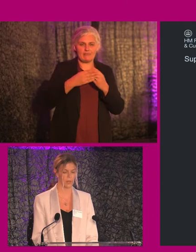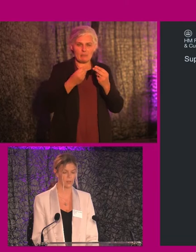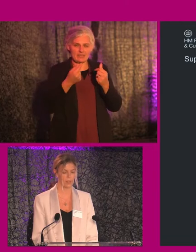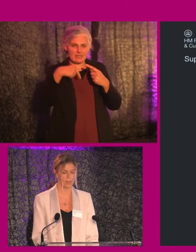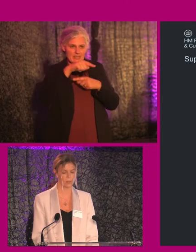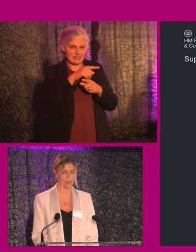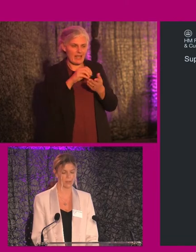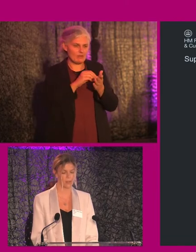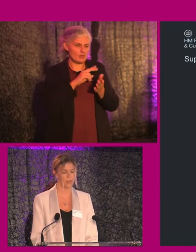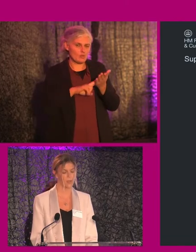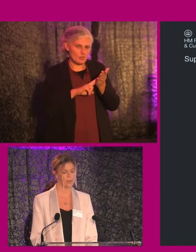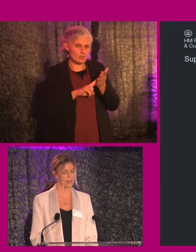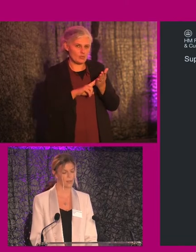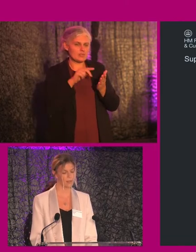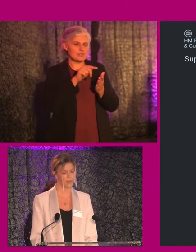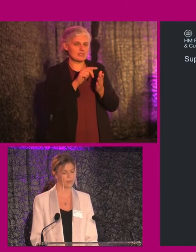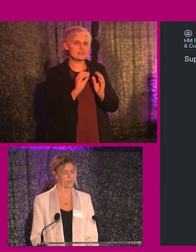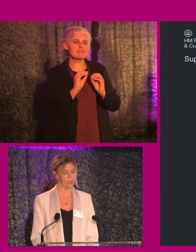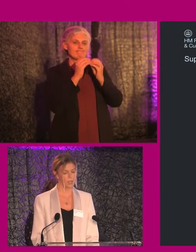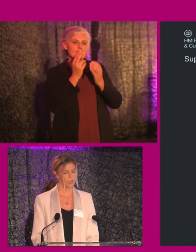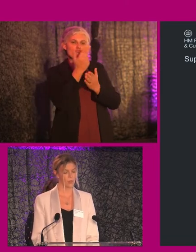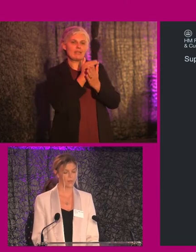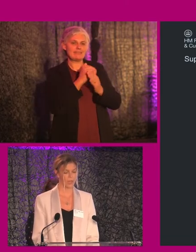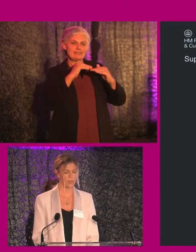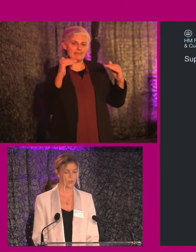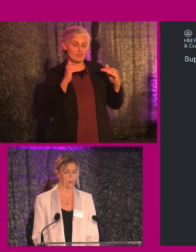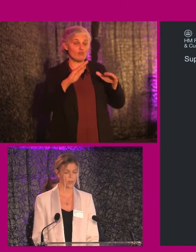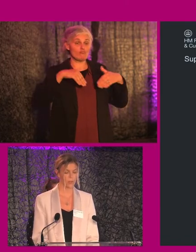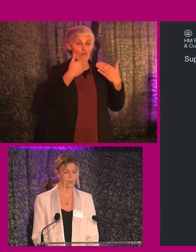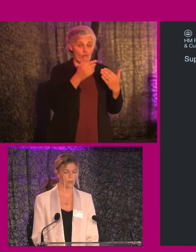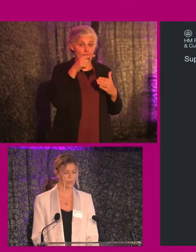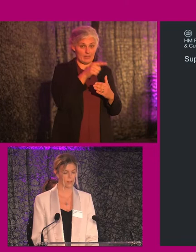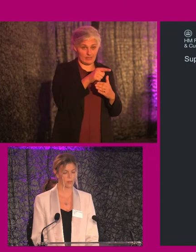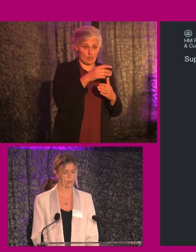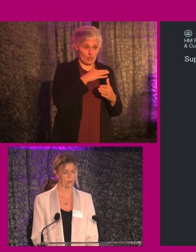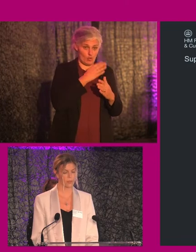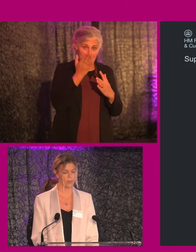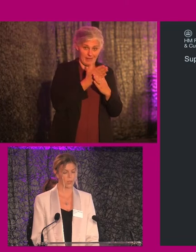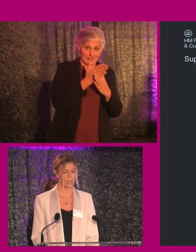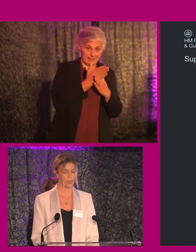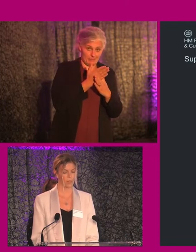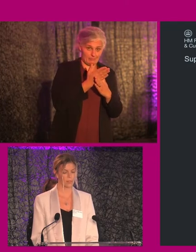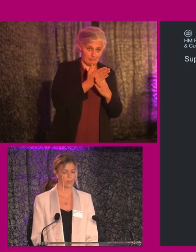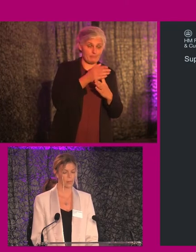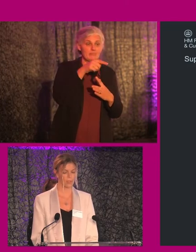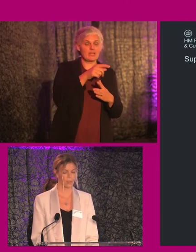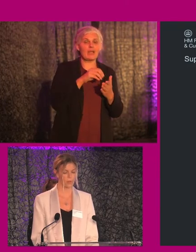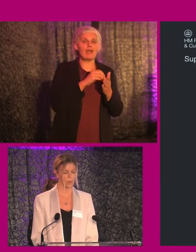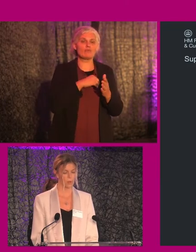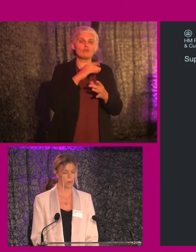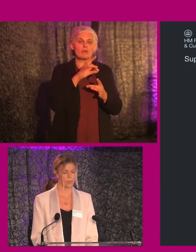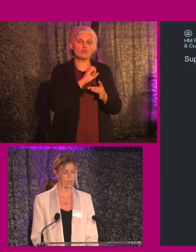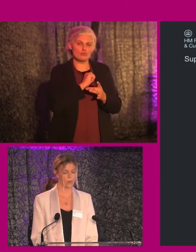HMRC's design standards. So to provide the super loos and a good accessible loos, HMRC committed